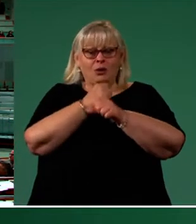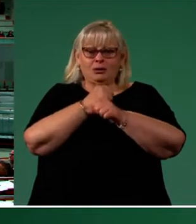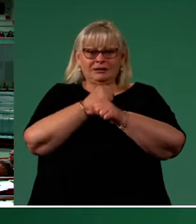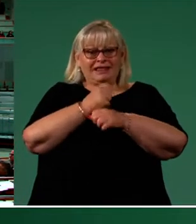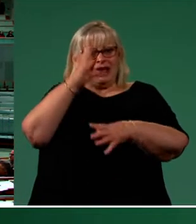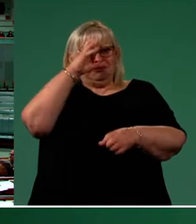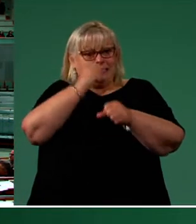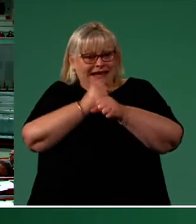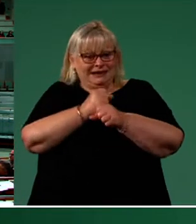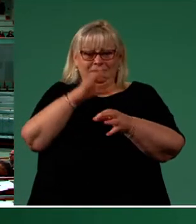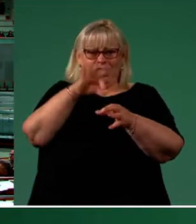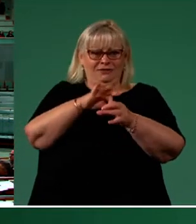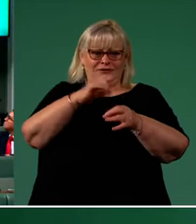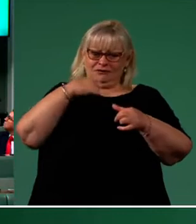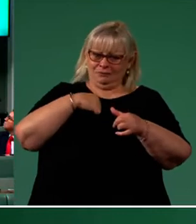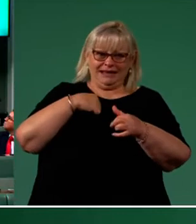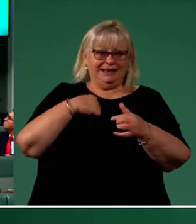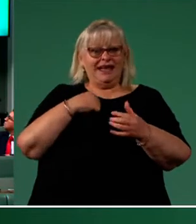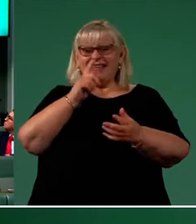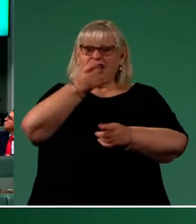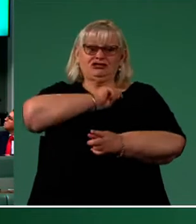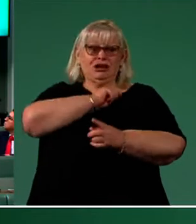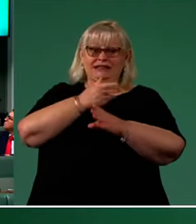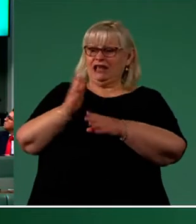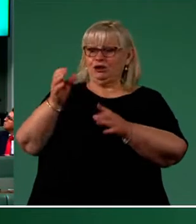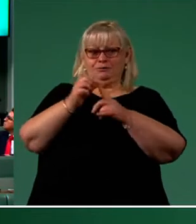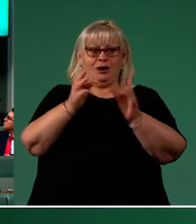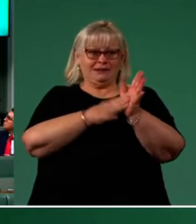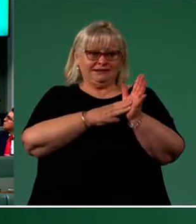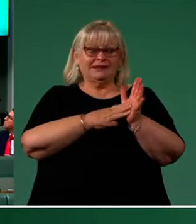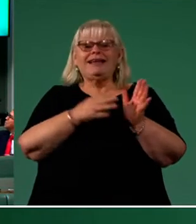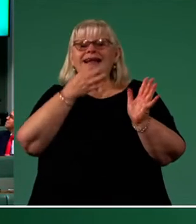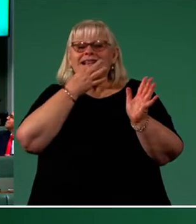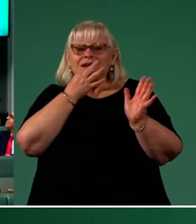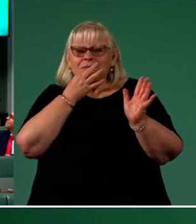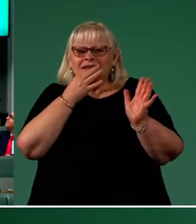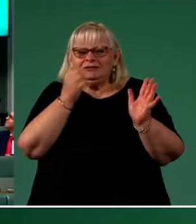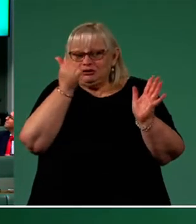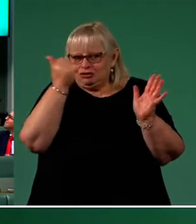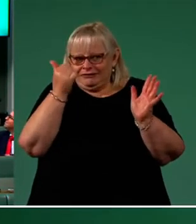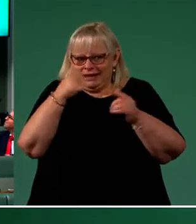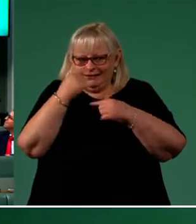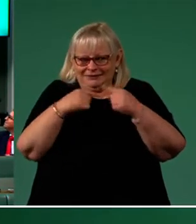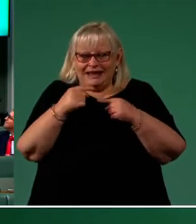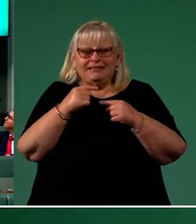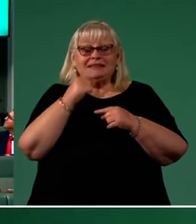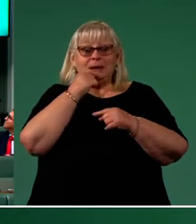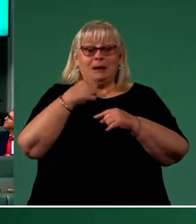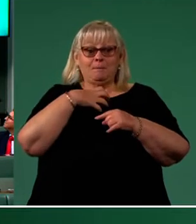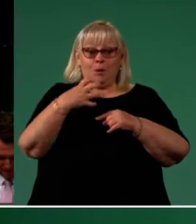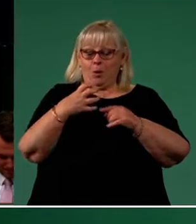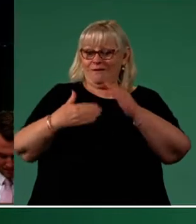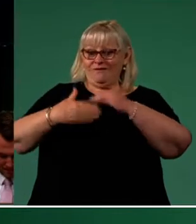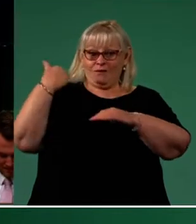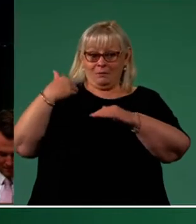in me and their trust in our new Prime Minister. Here's a little bit of trivia for you Mr Speaker. There have been more former members of Bennelong